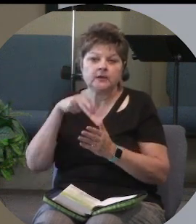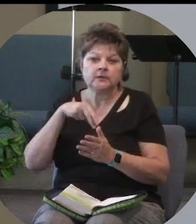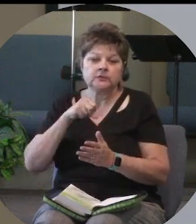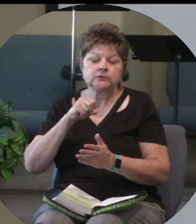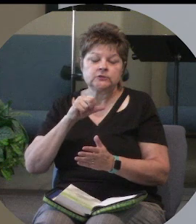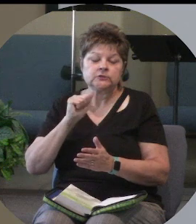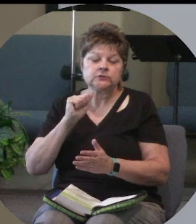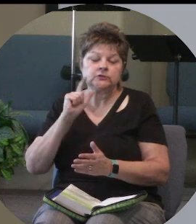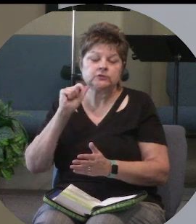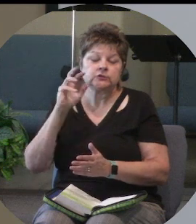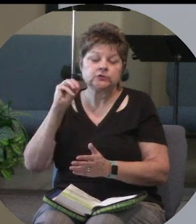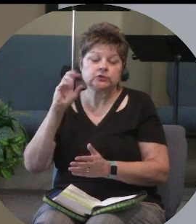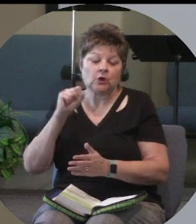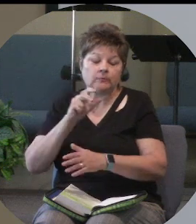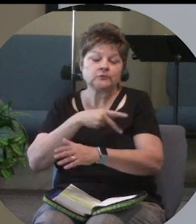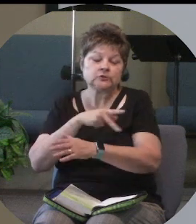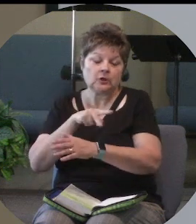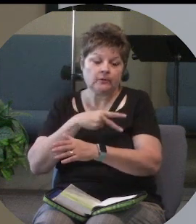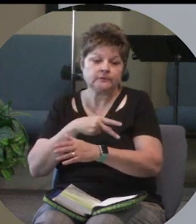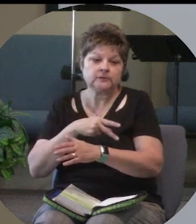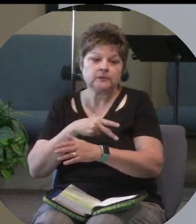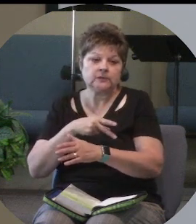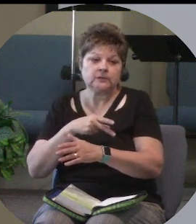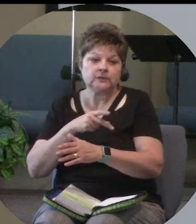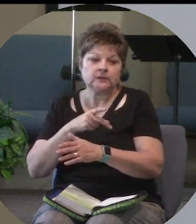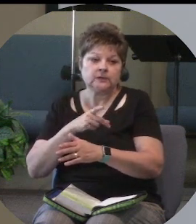David refers to God his refuge a lot.